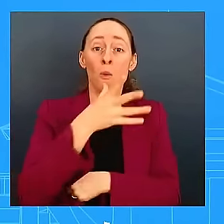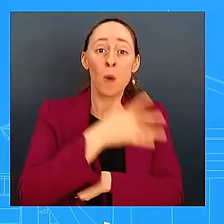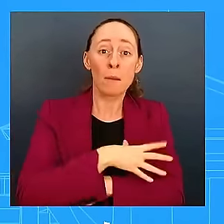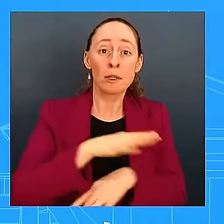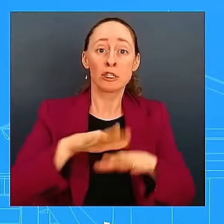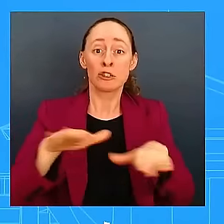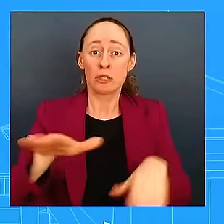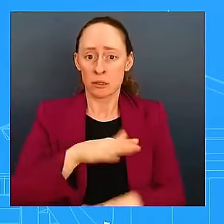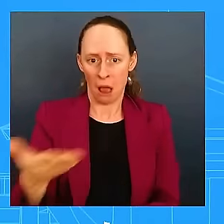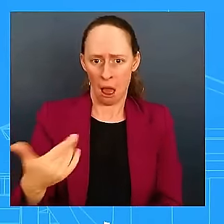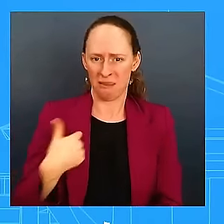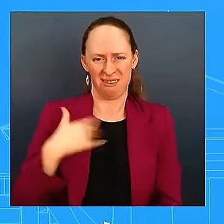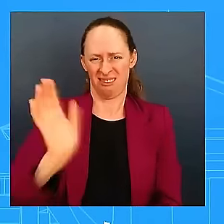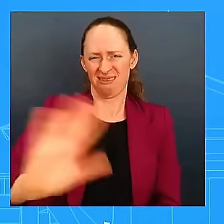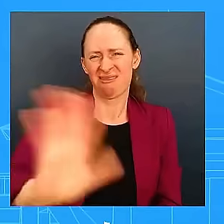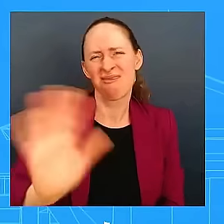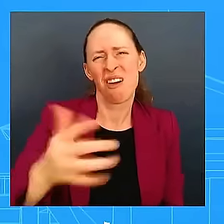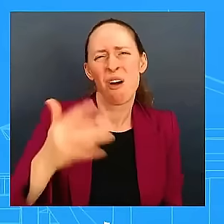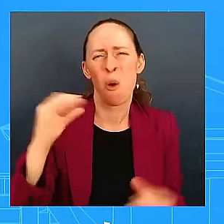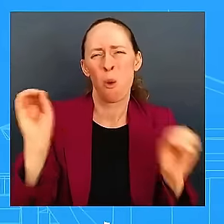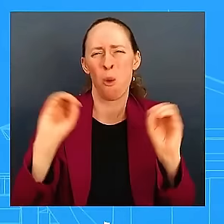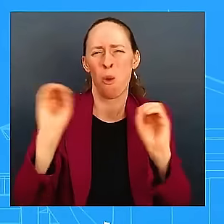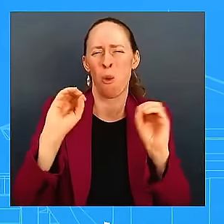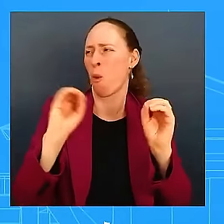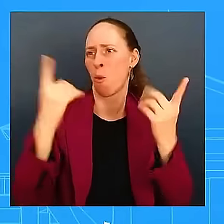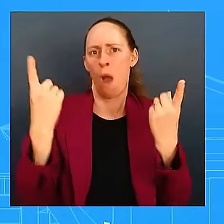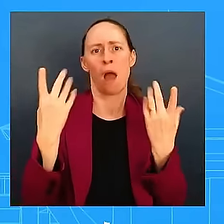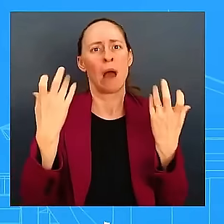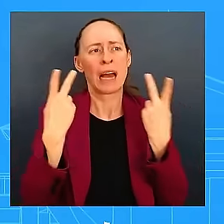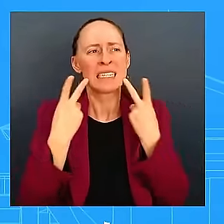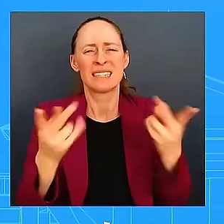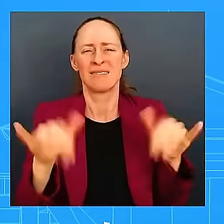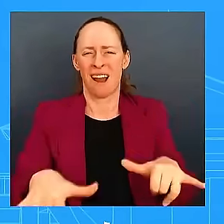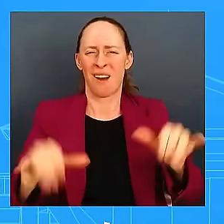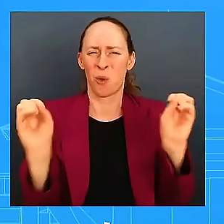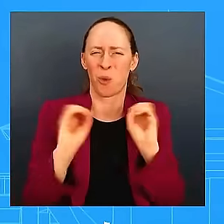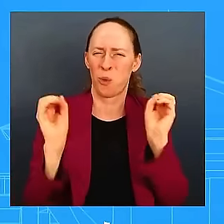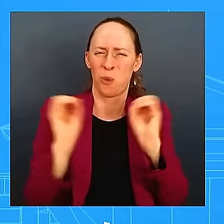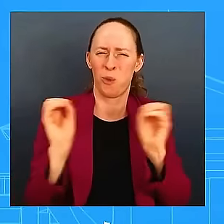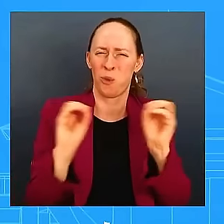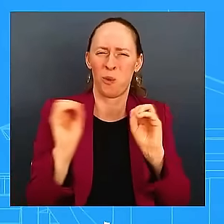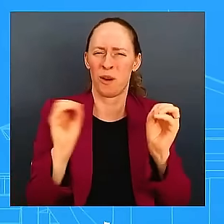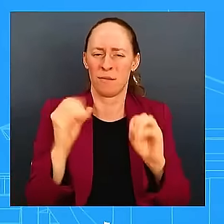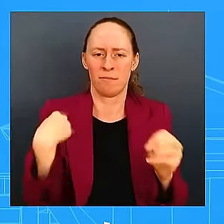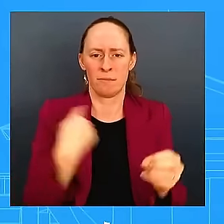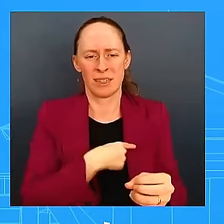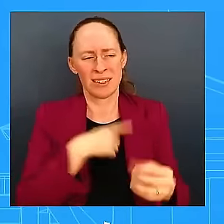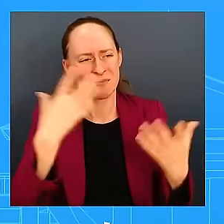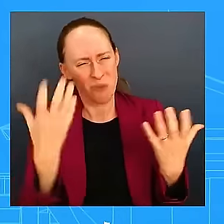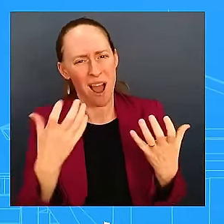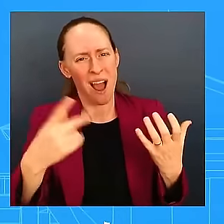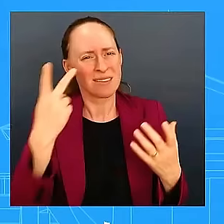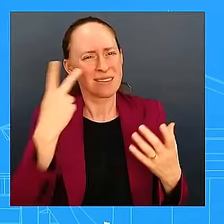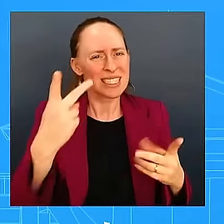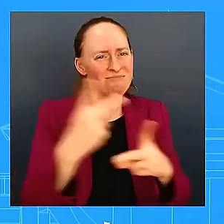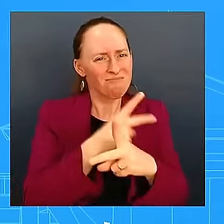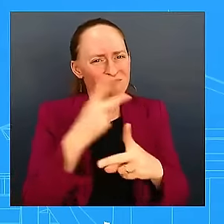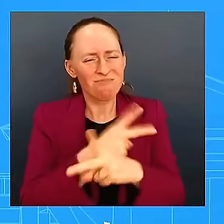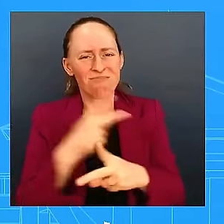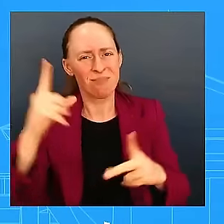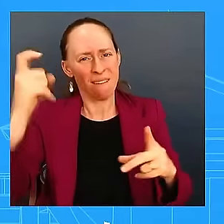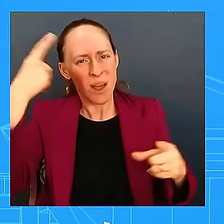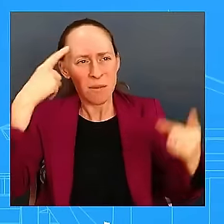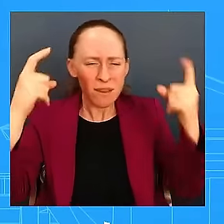so we're trying to get to a diplomatic solution. That's why we called for – you know, we laid out a path, a call for